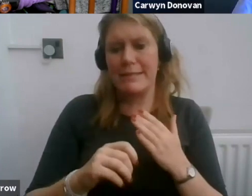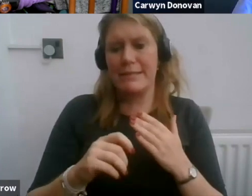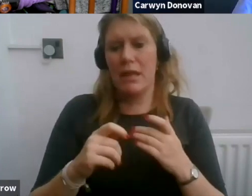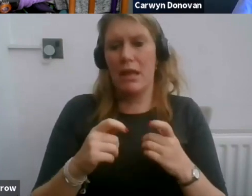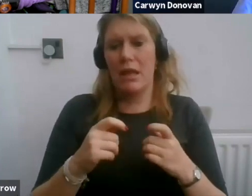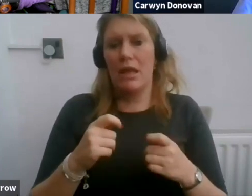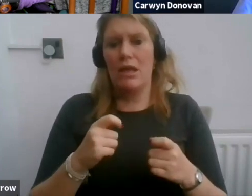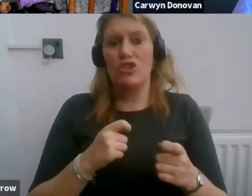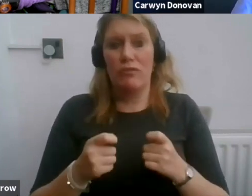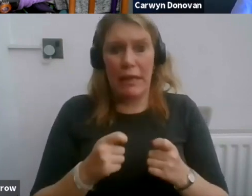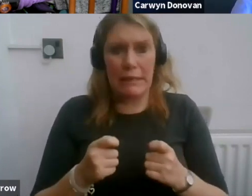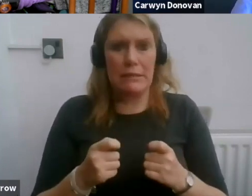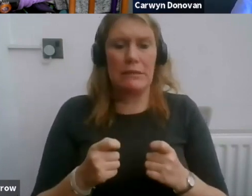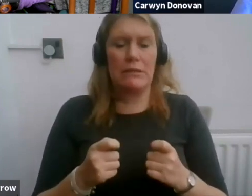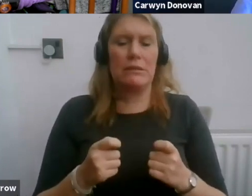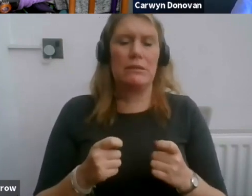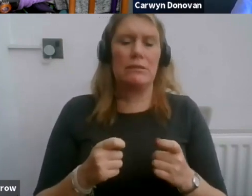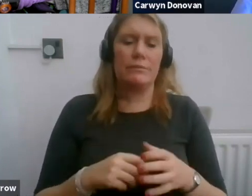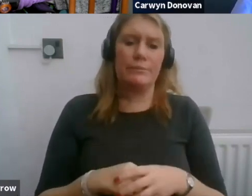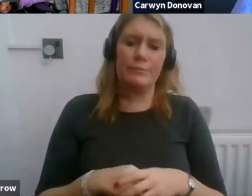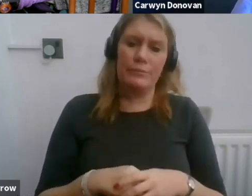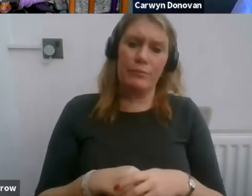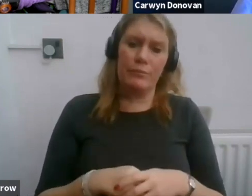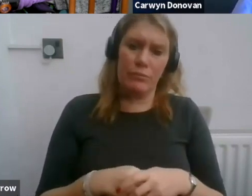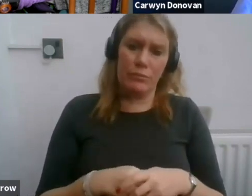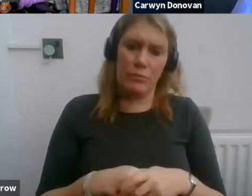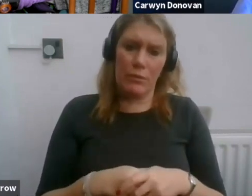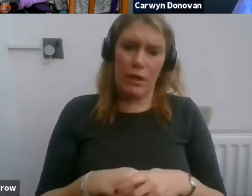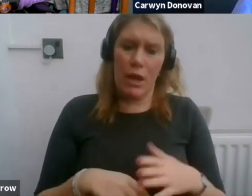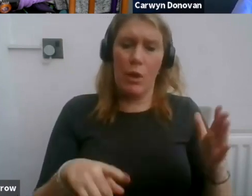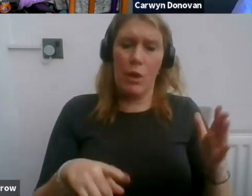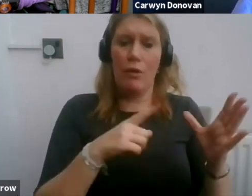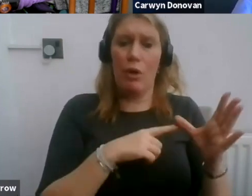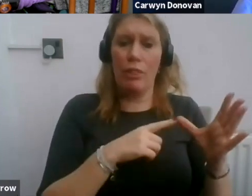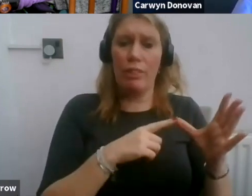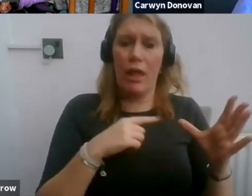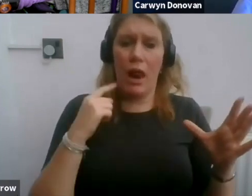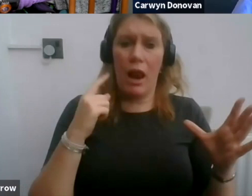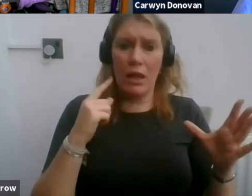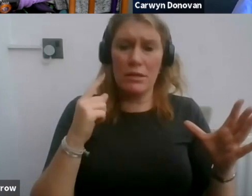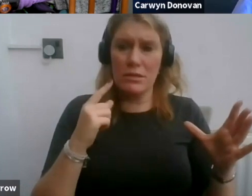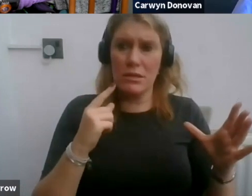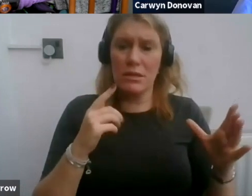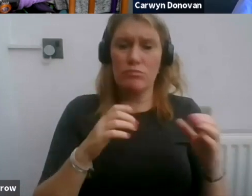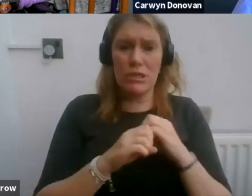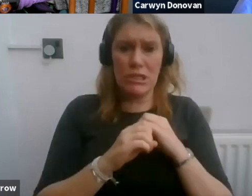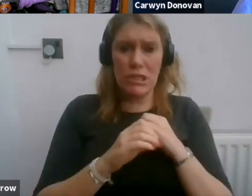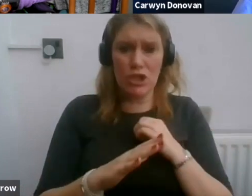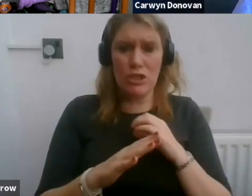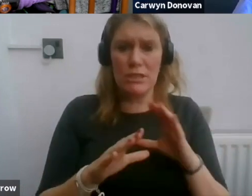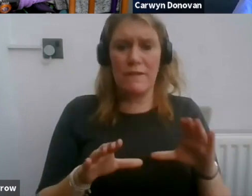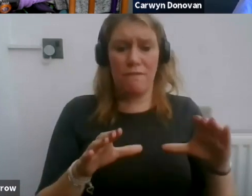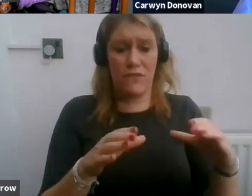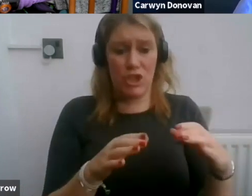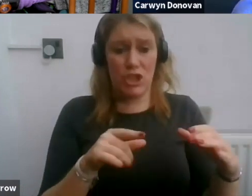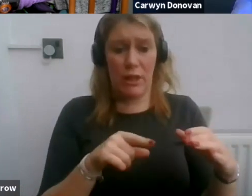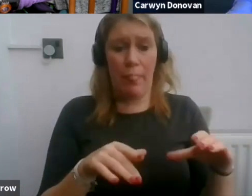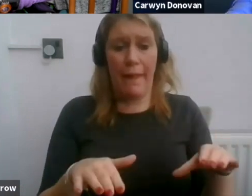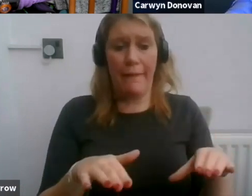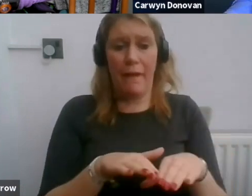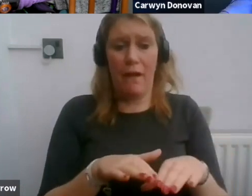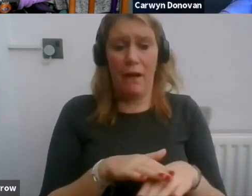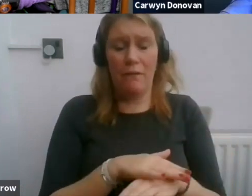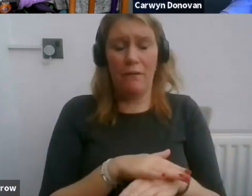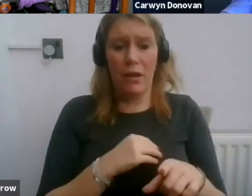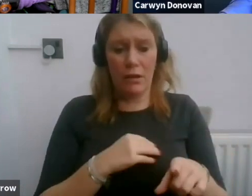things like that. We've got the London production division. The London production division covers all of